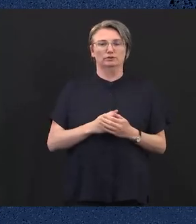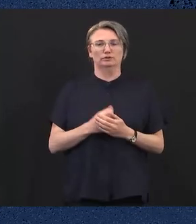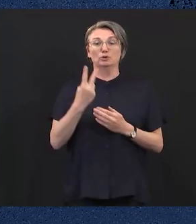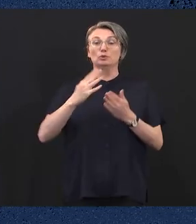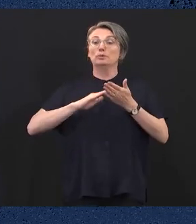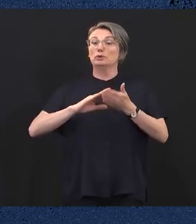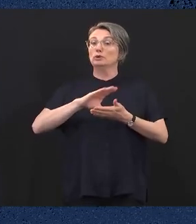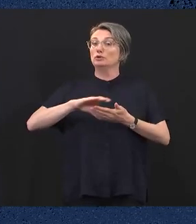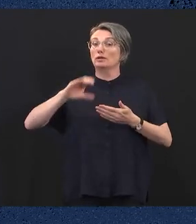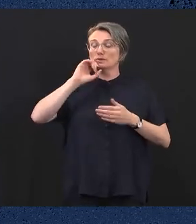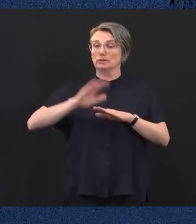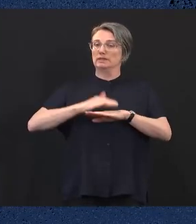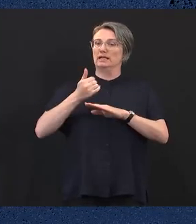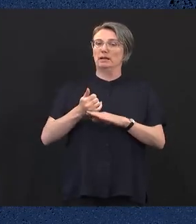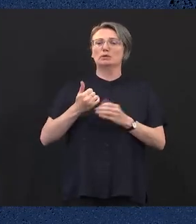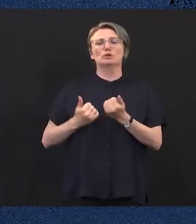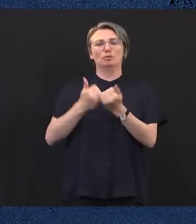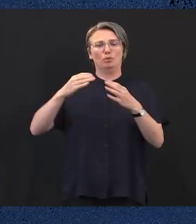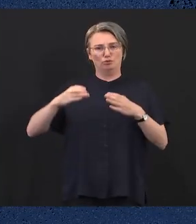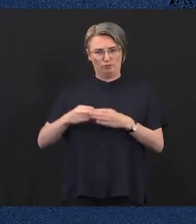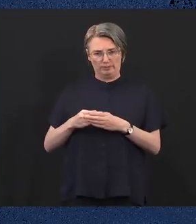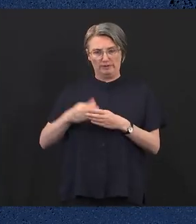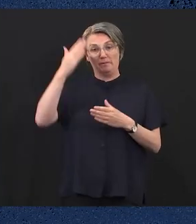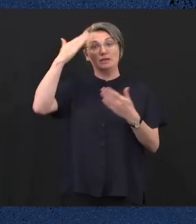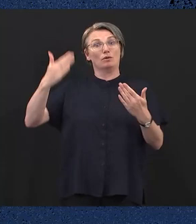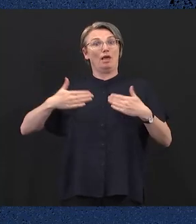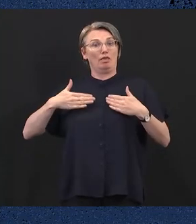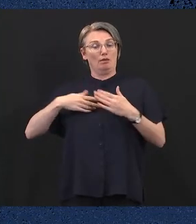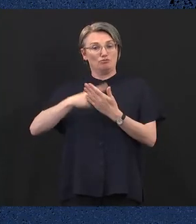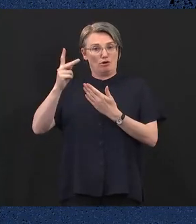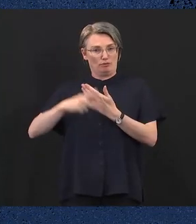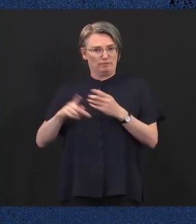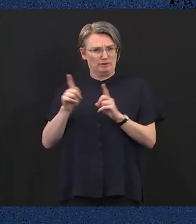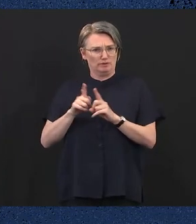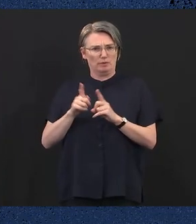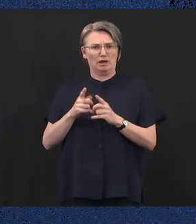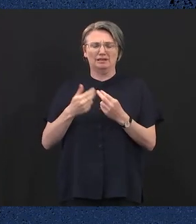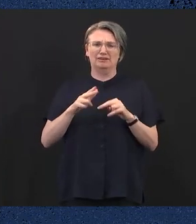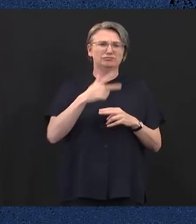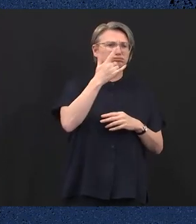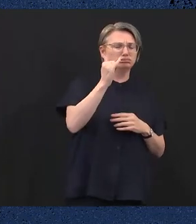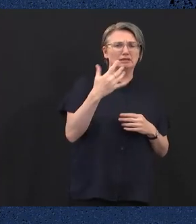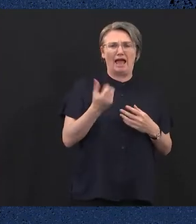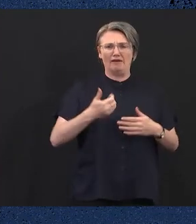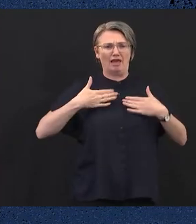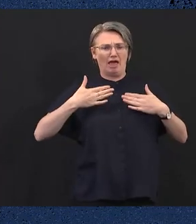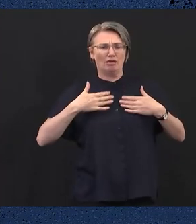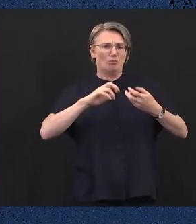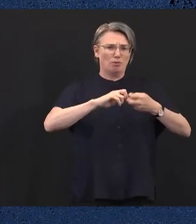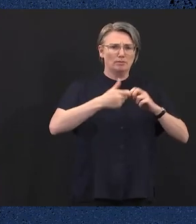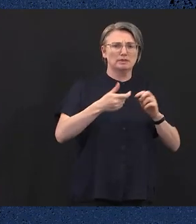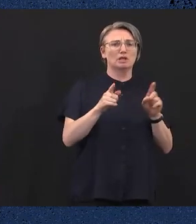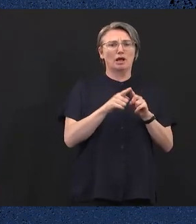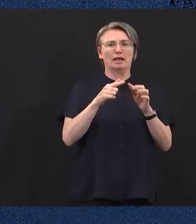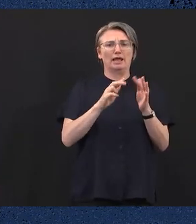establish support groups and mental health programs for women tackling challenging health issues like endometriosis.